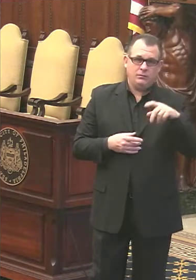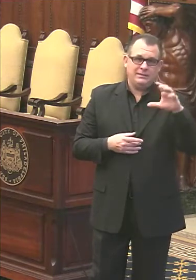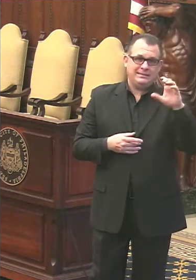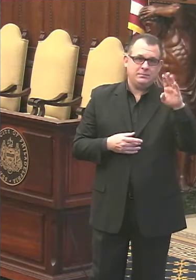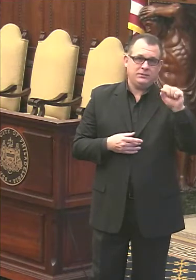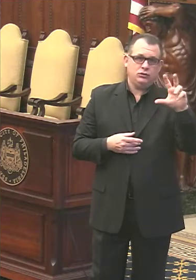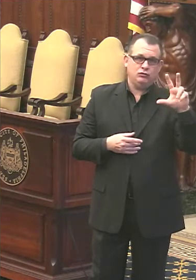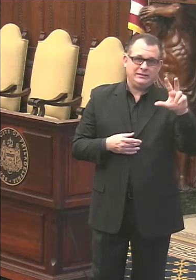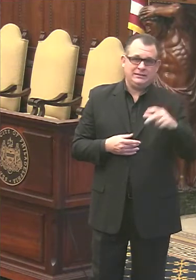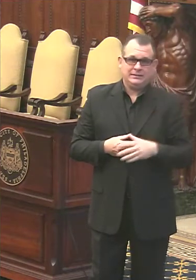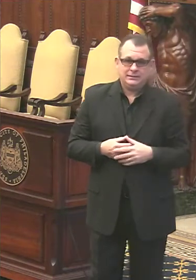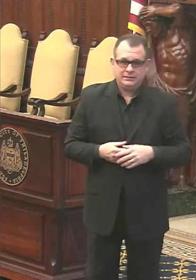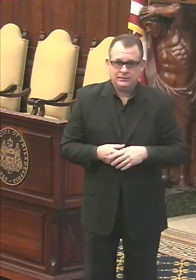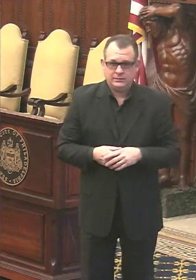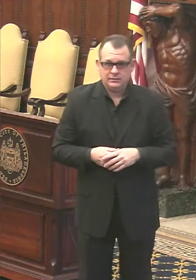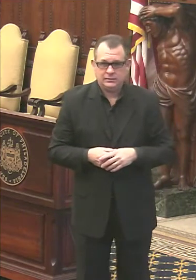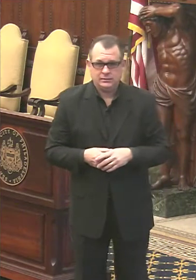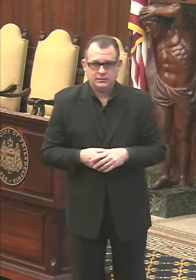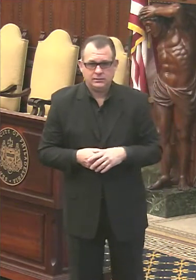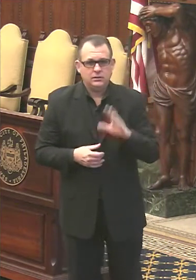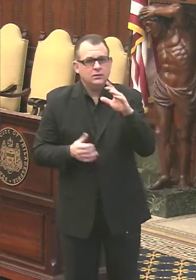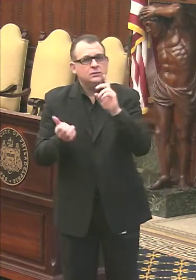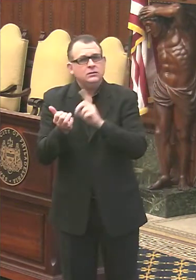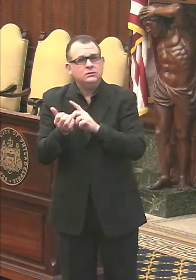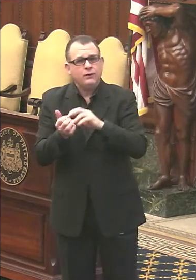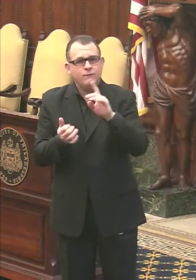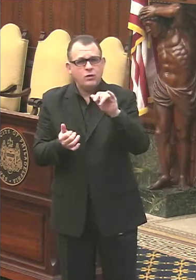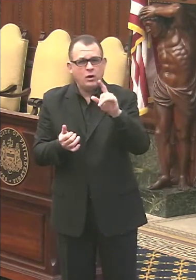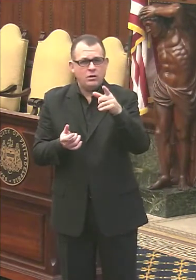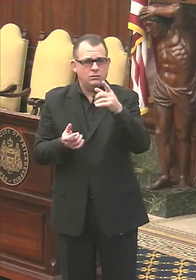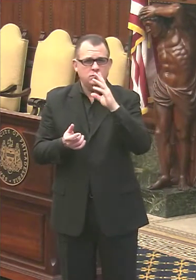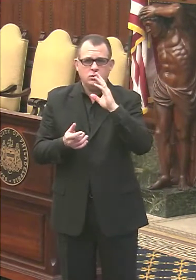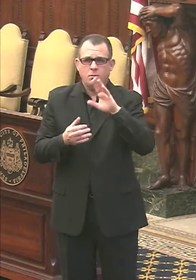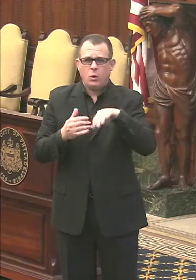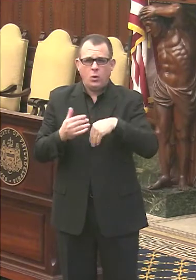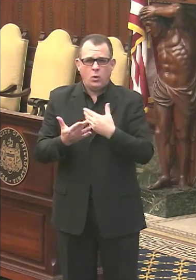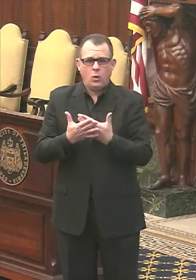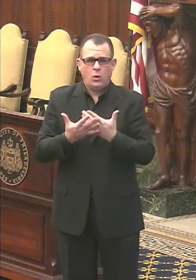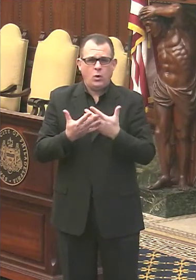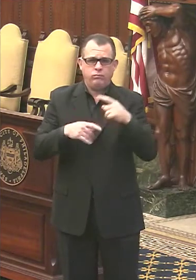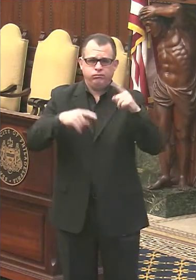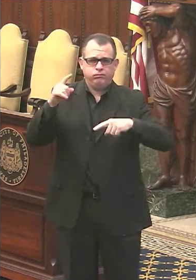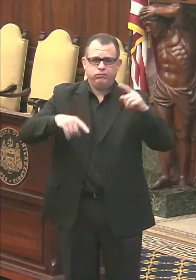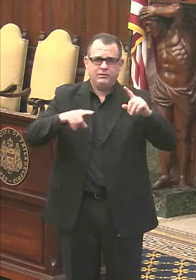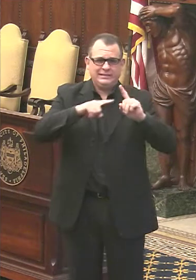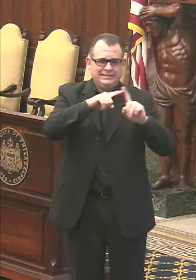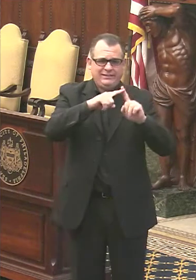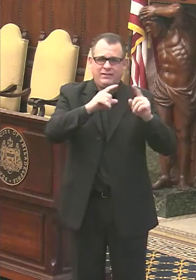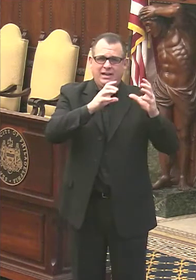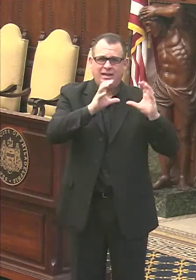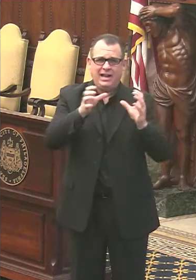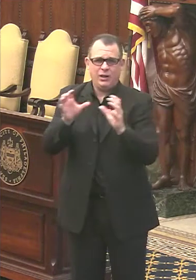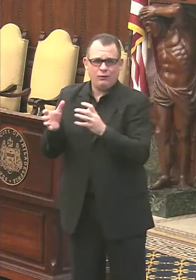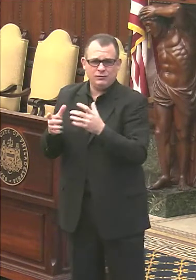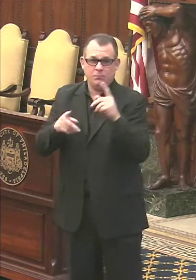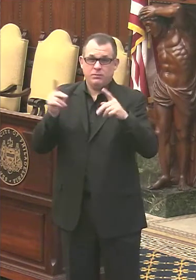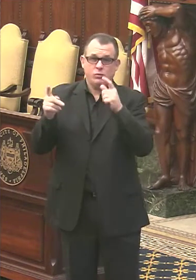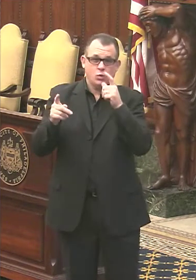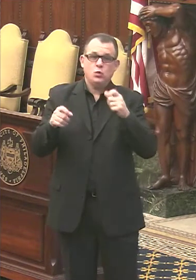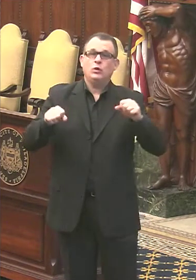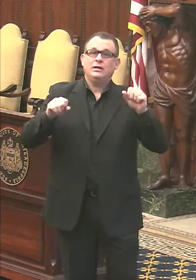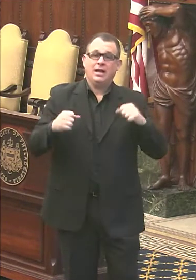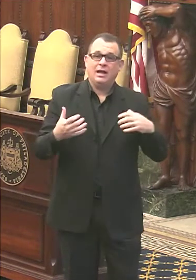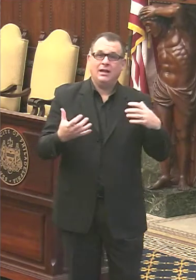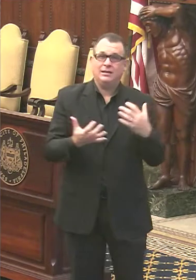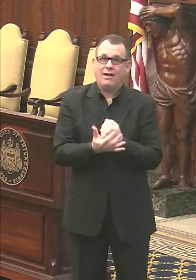Dr. Farley with all of these, uh, different, um, categories of folks who can get vaccinations and,